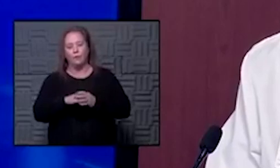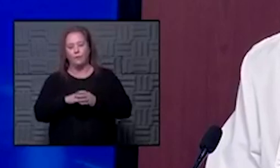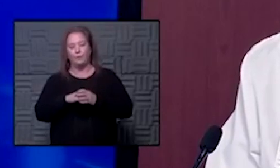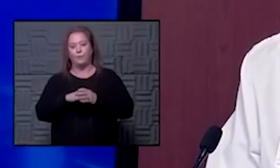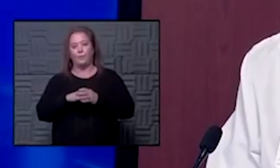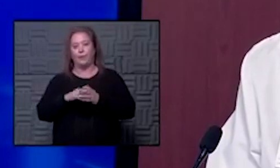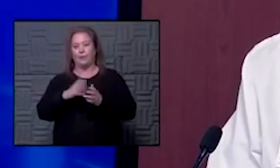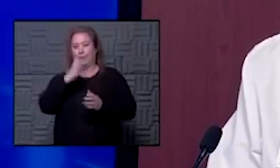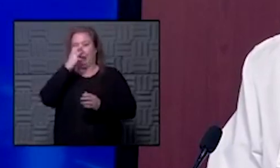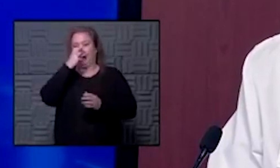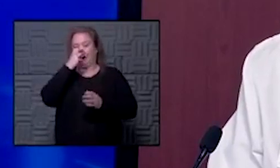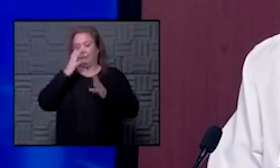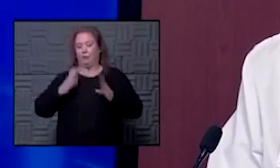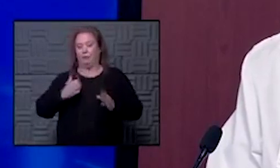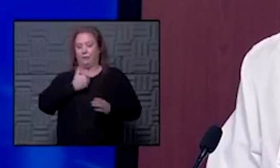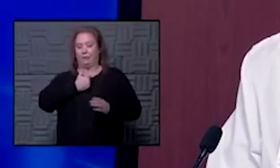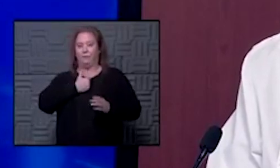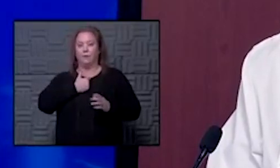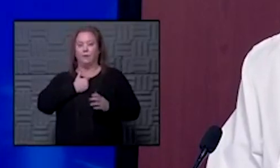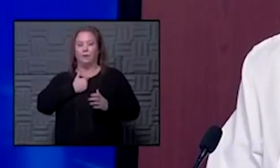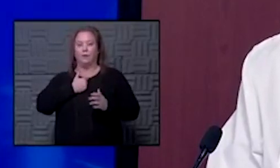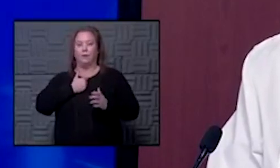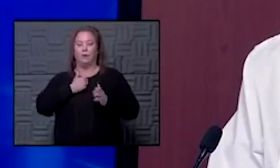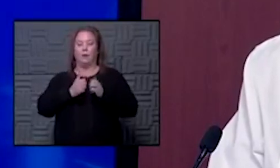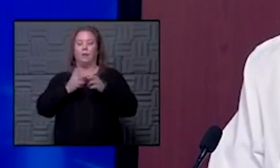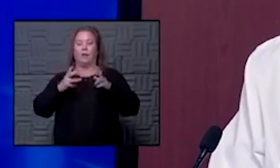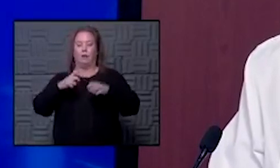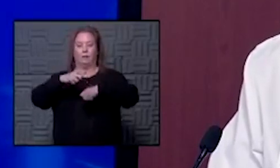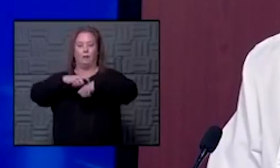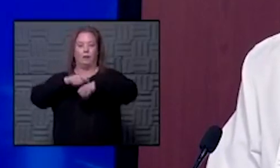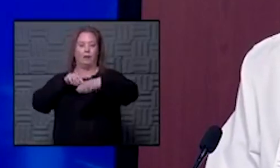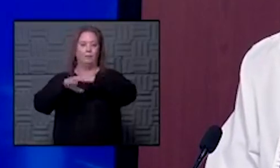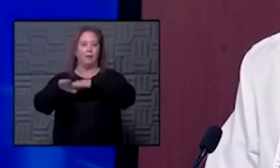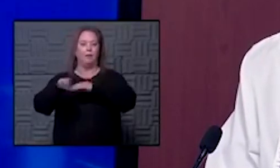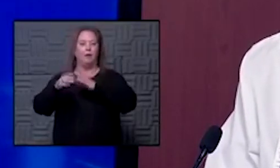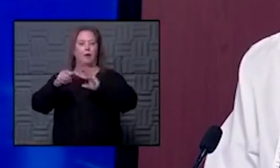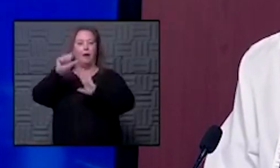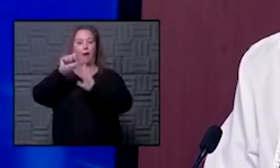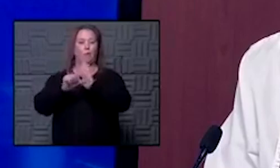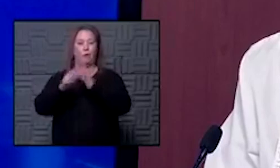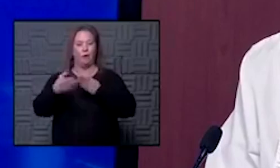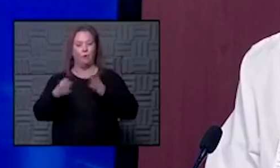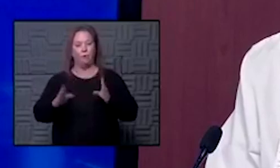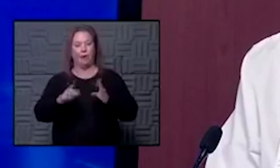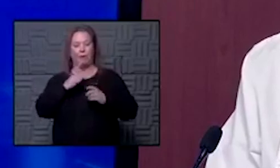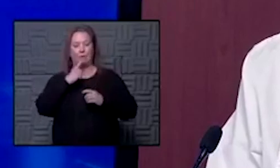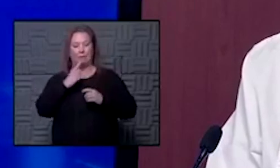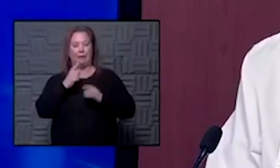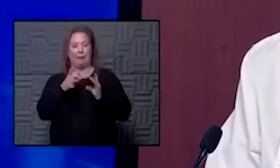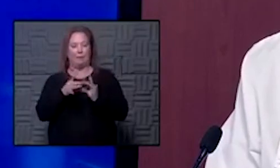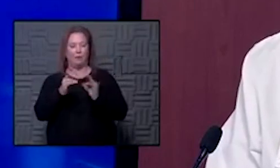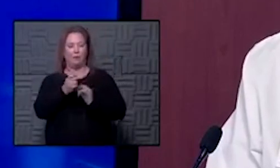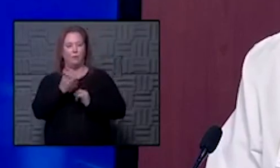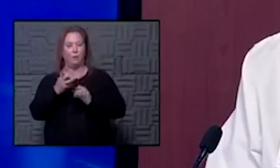as an anesthesiologist and someone who really spends a lot of time in the perioperative space i would tell you a couple of things number one that distinction